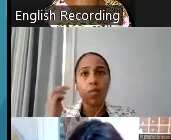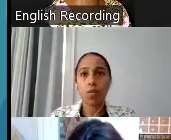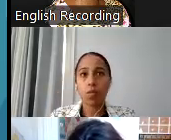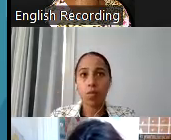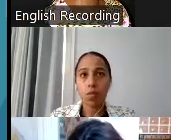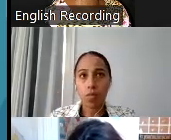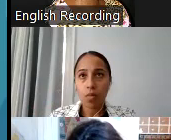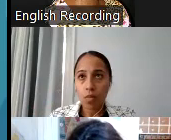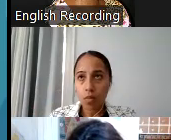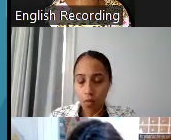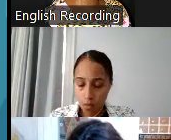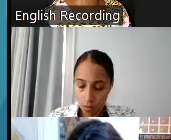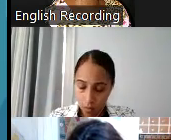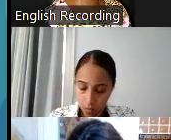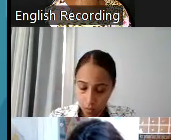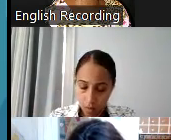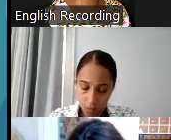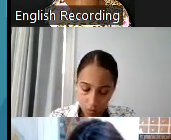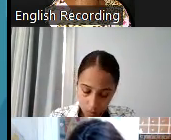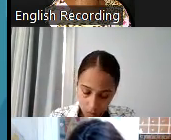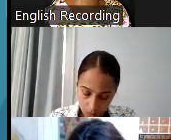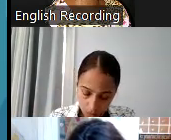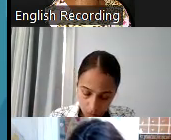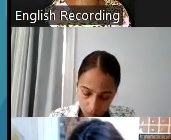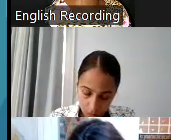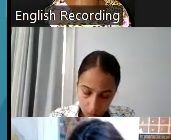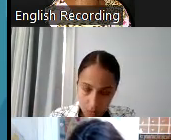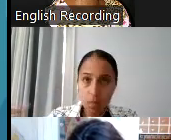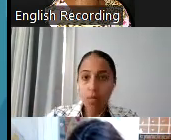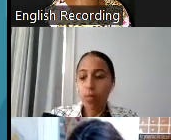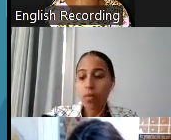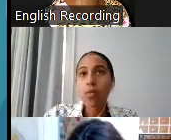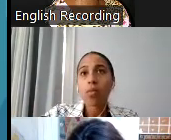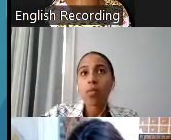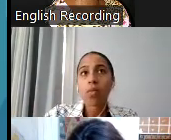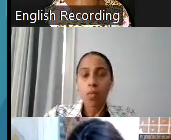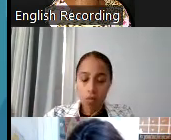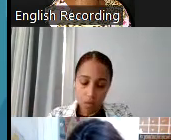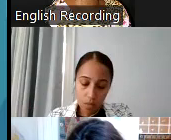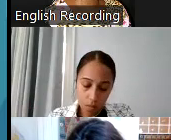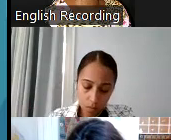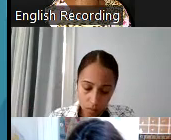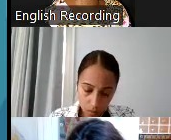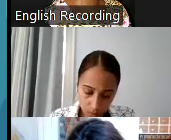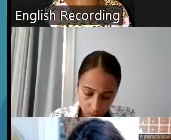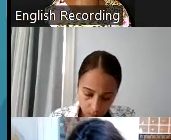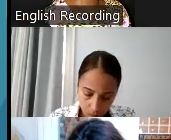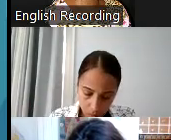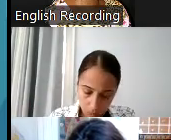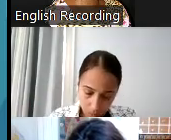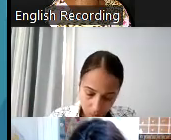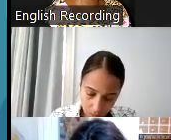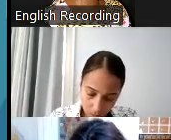I think in the minority criteria, I think a possibility is not